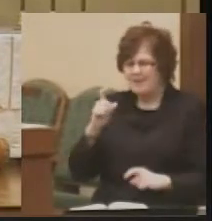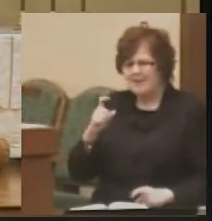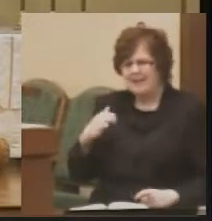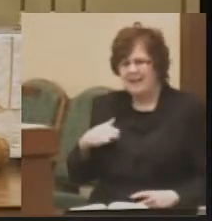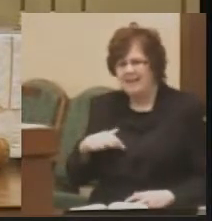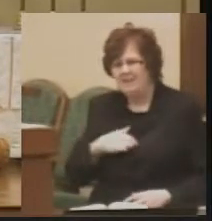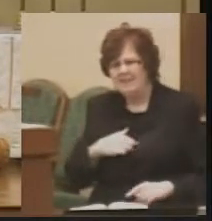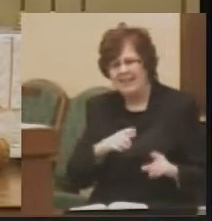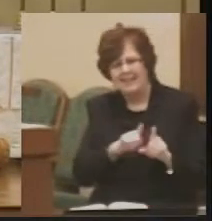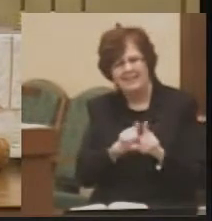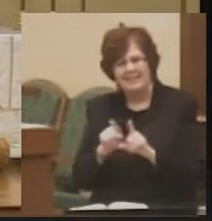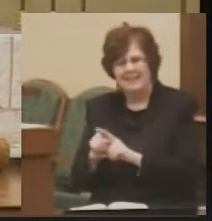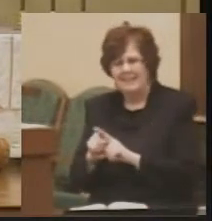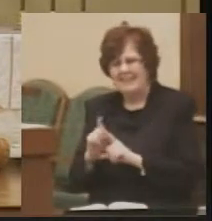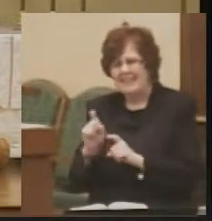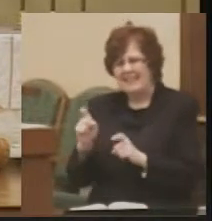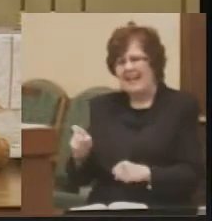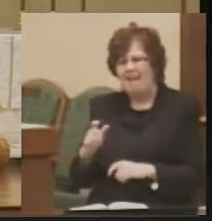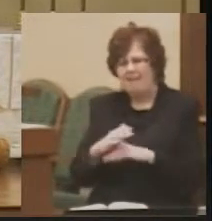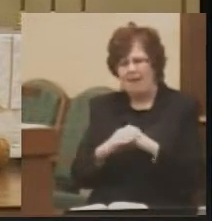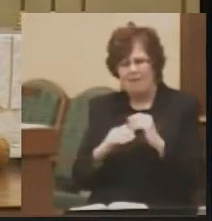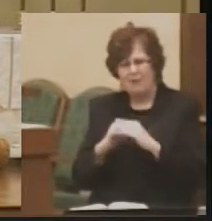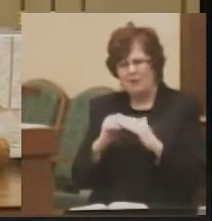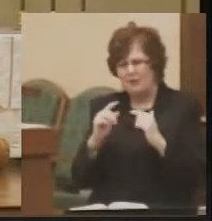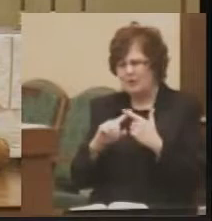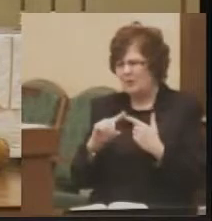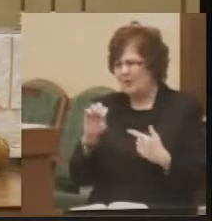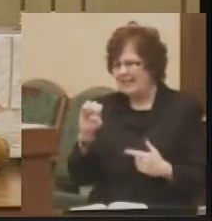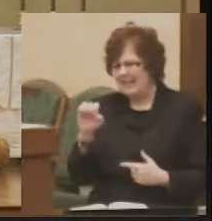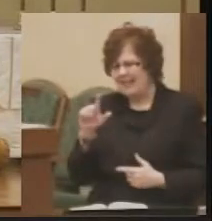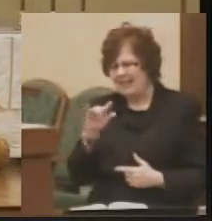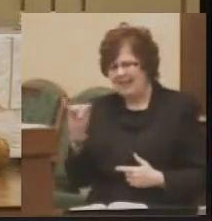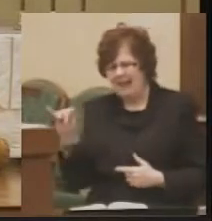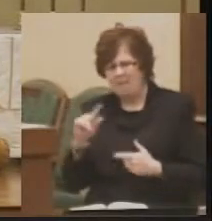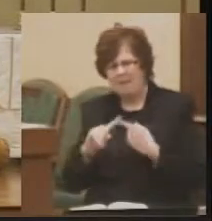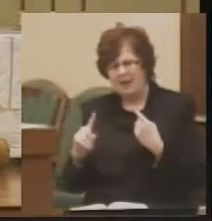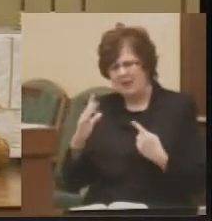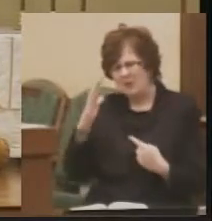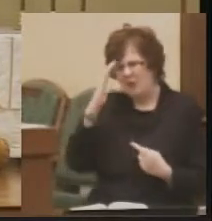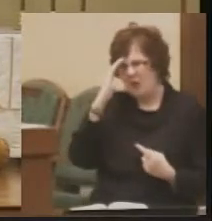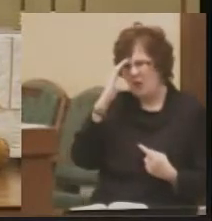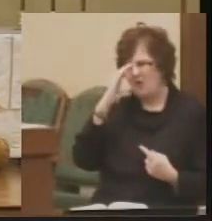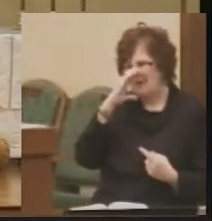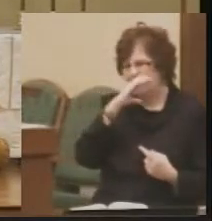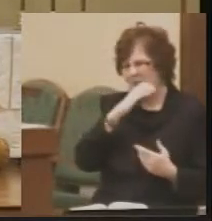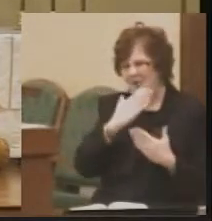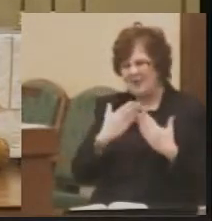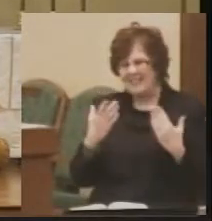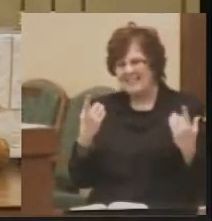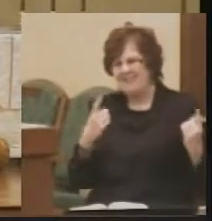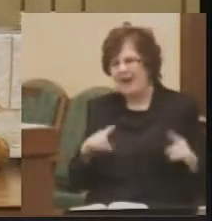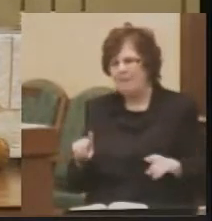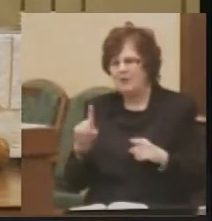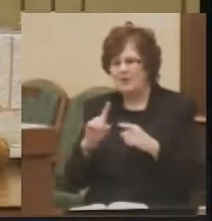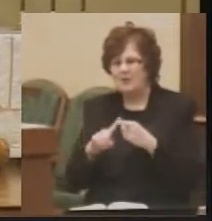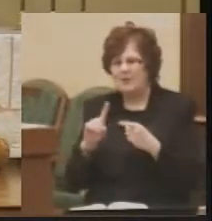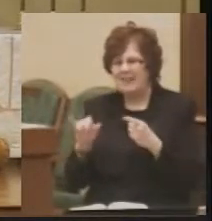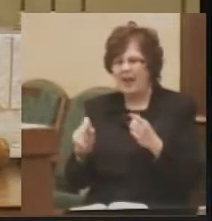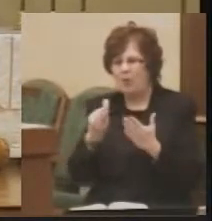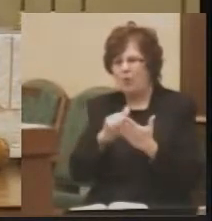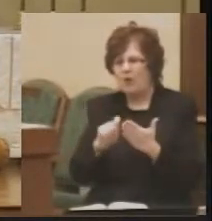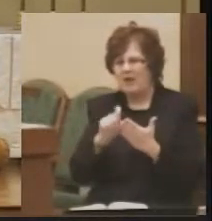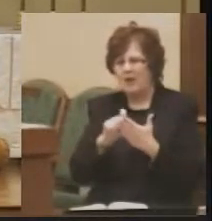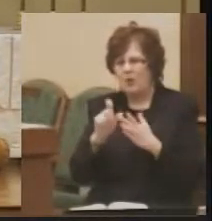gave comfort to Eli in the movie. But you know some strange things have happened to that written word